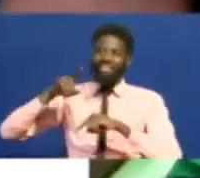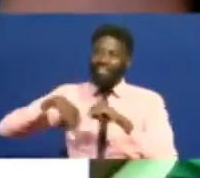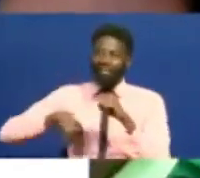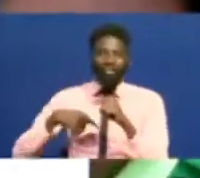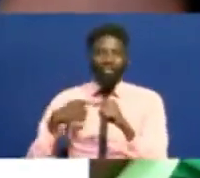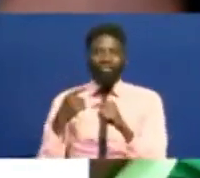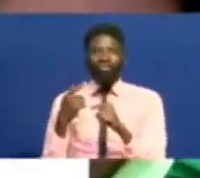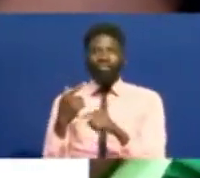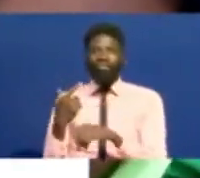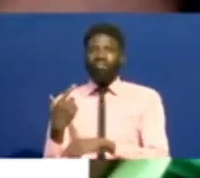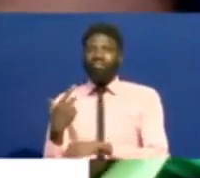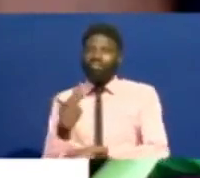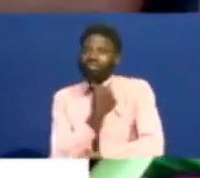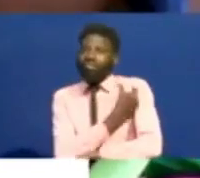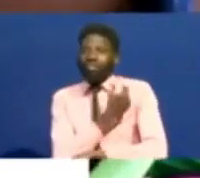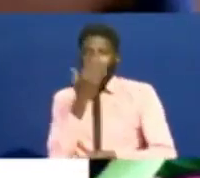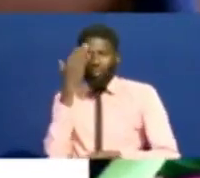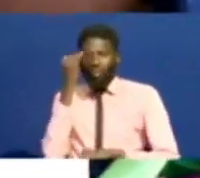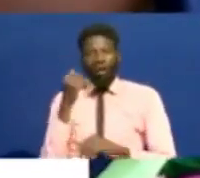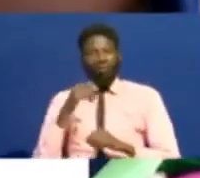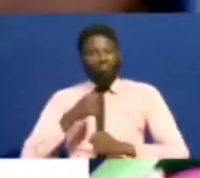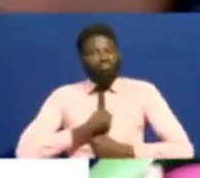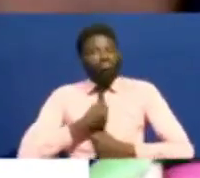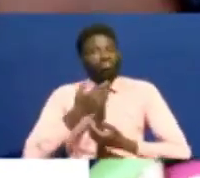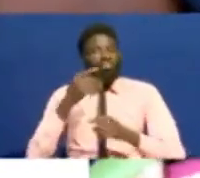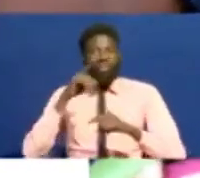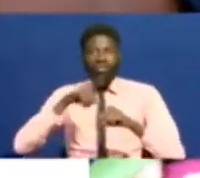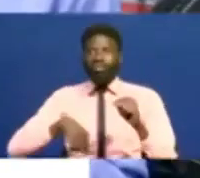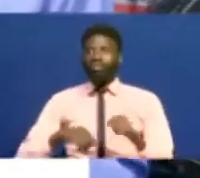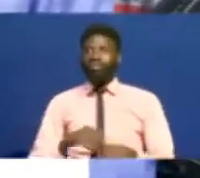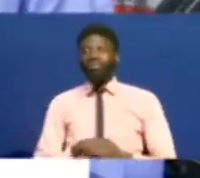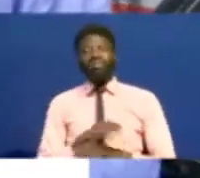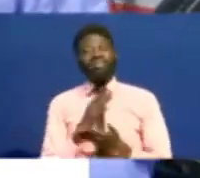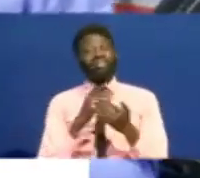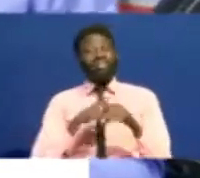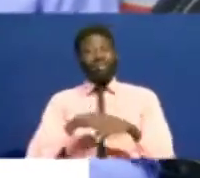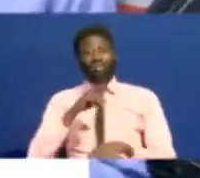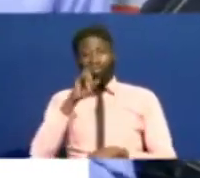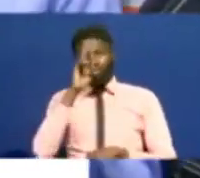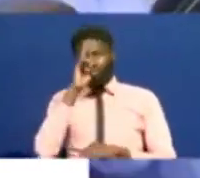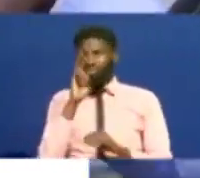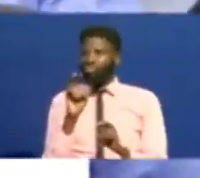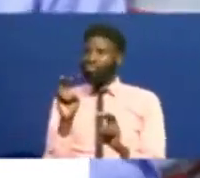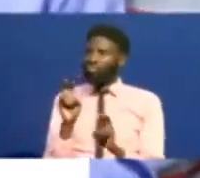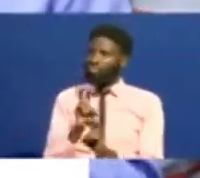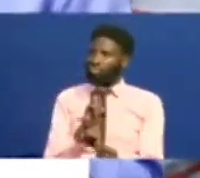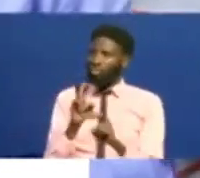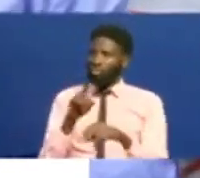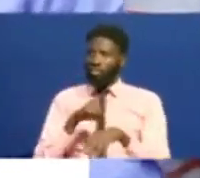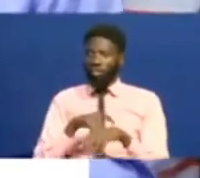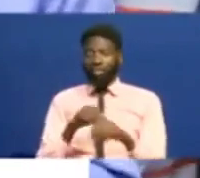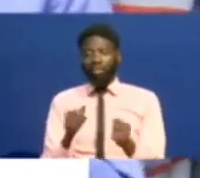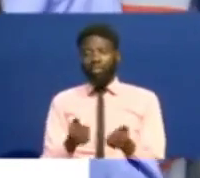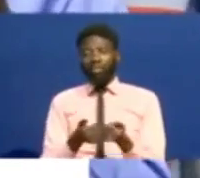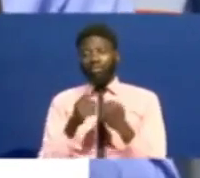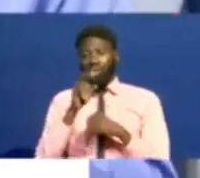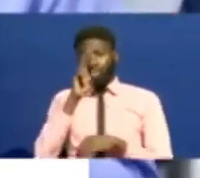language.